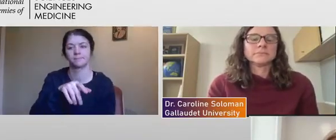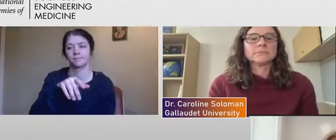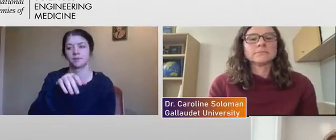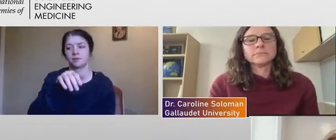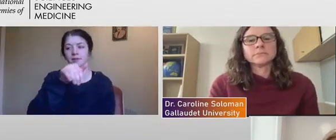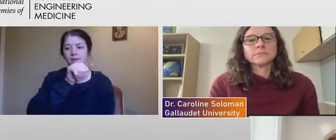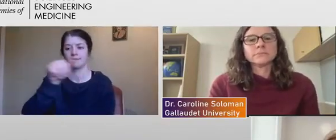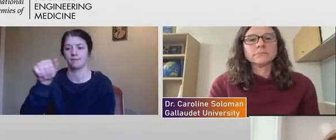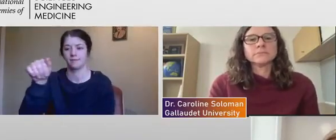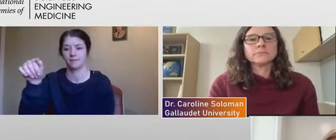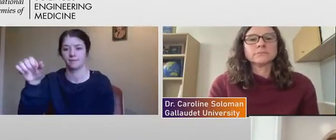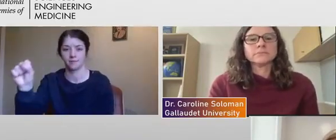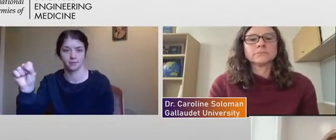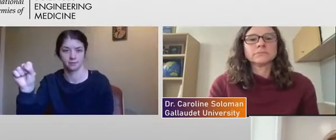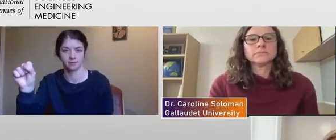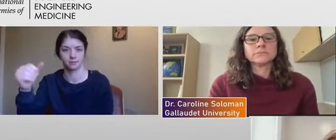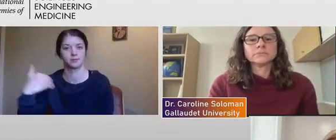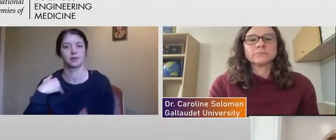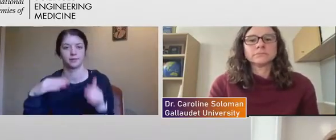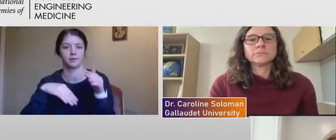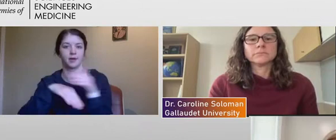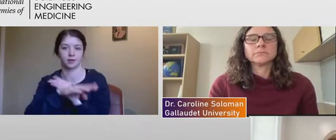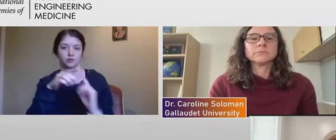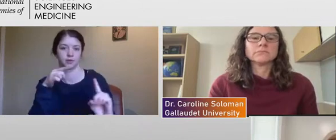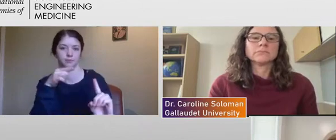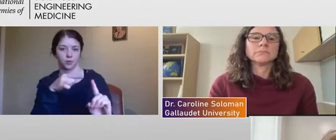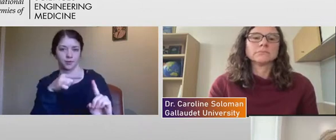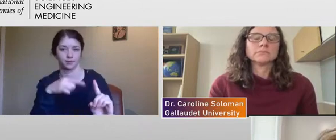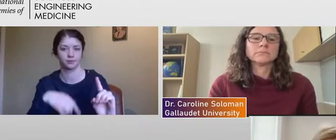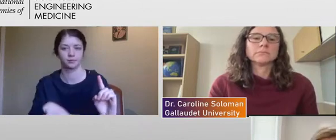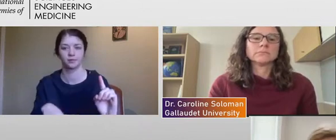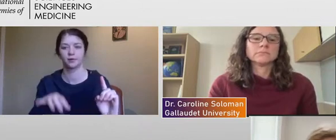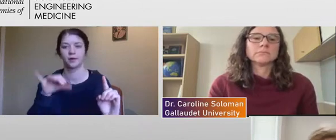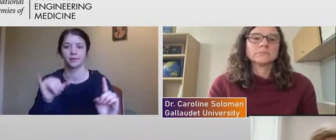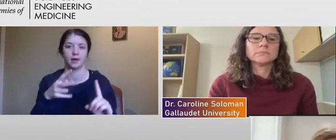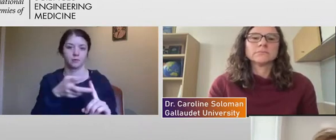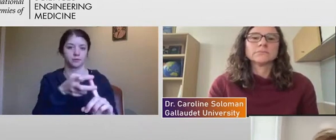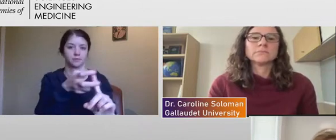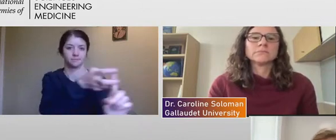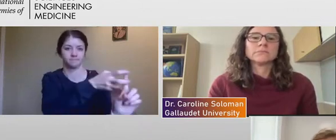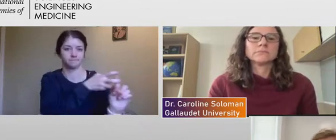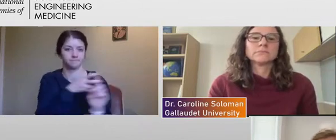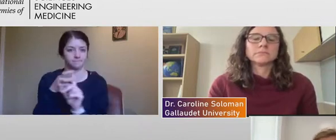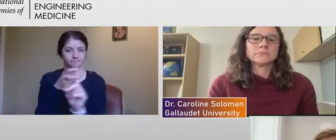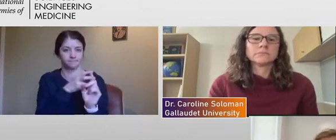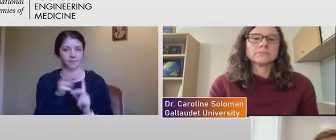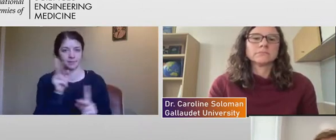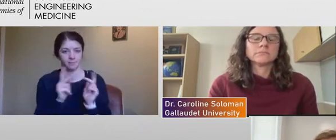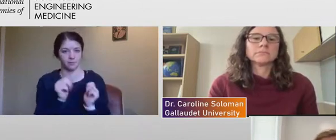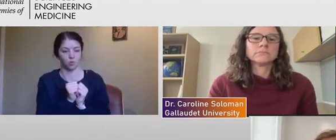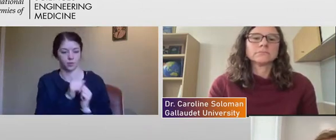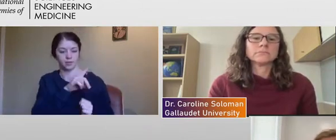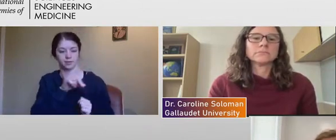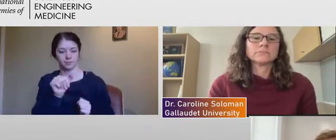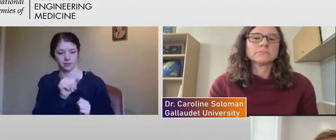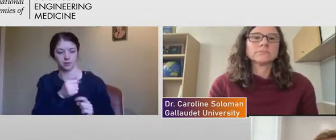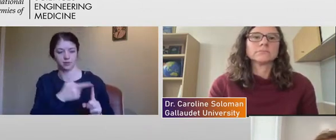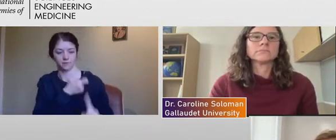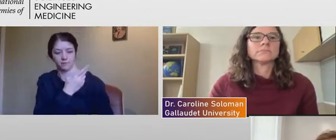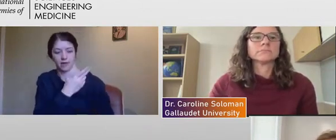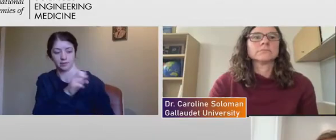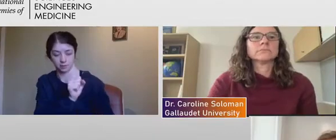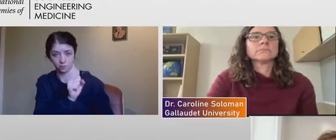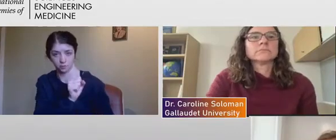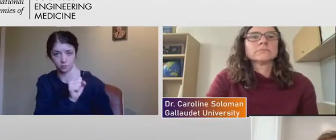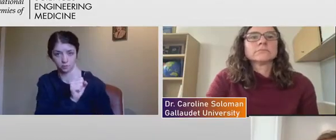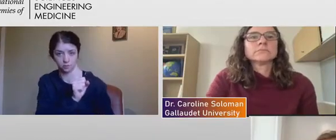point, um, which was actually recruiting people with disabilities in high school and bringing them